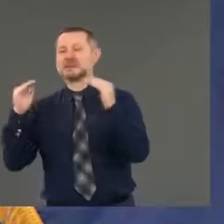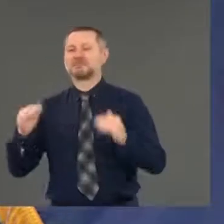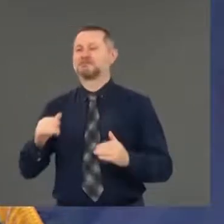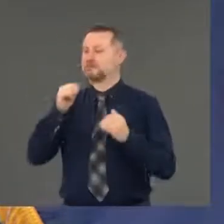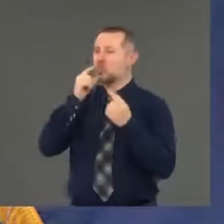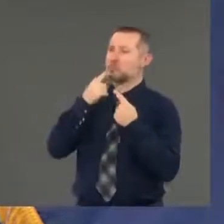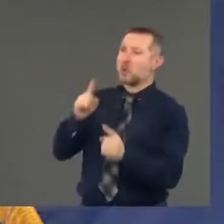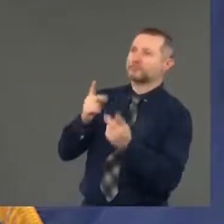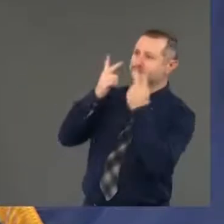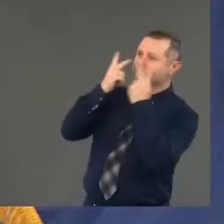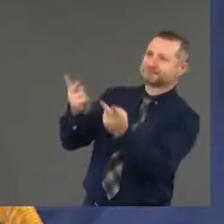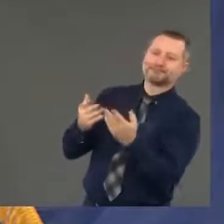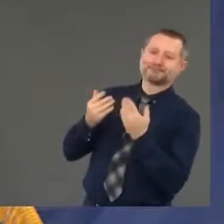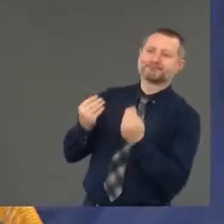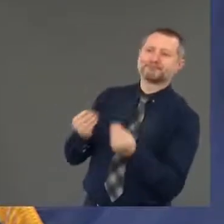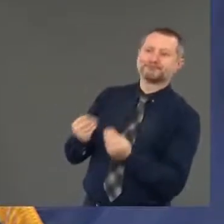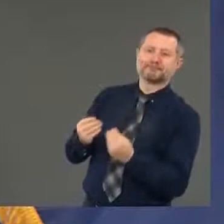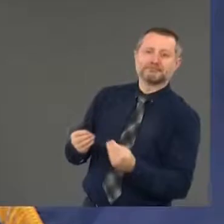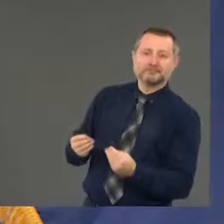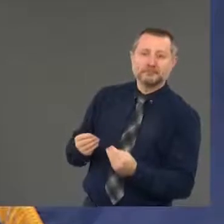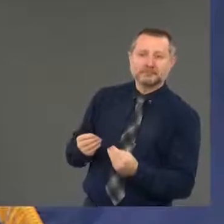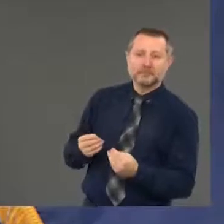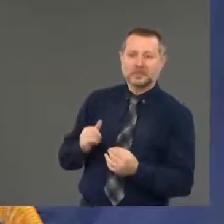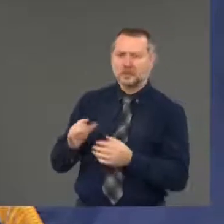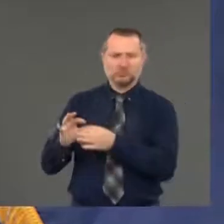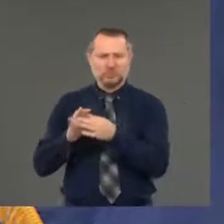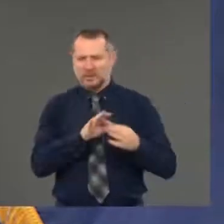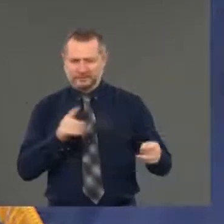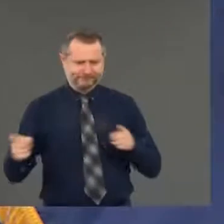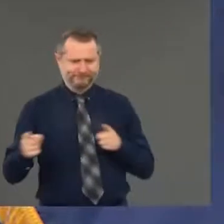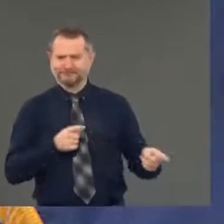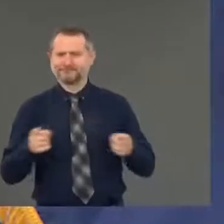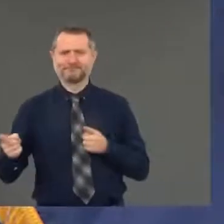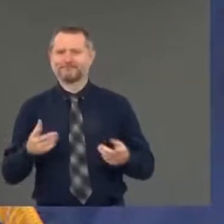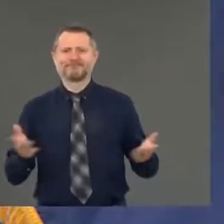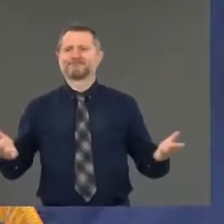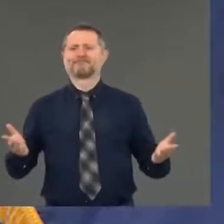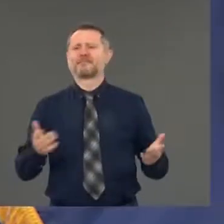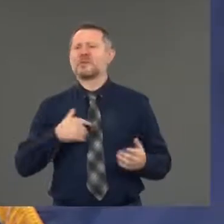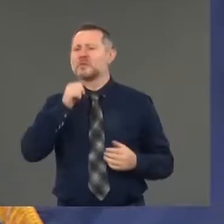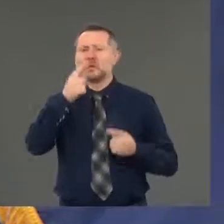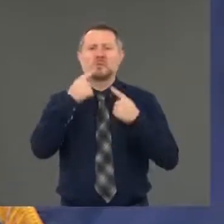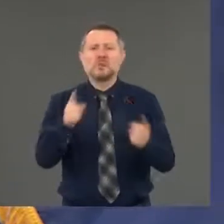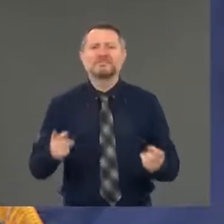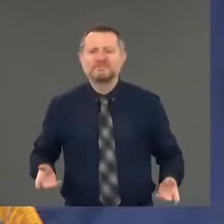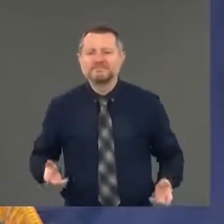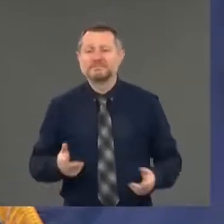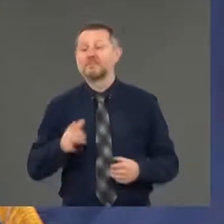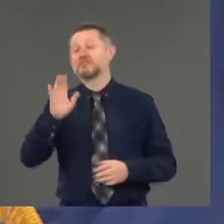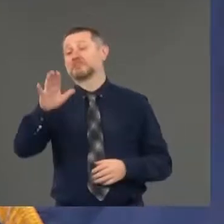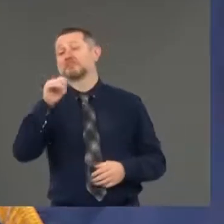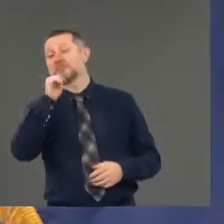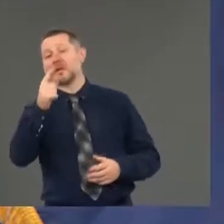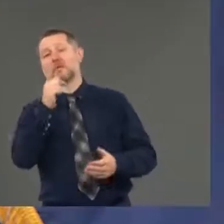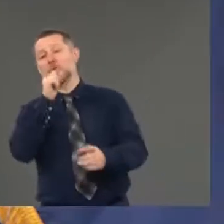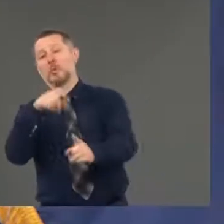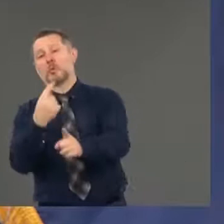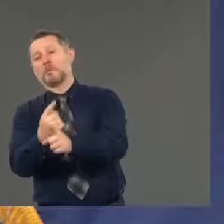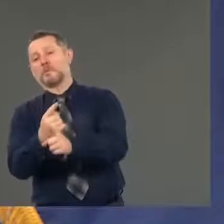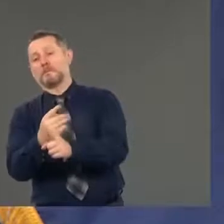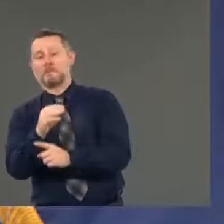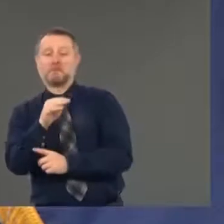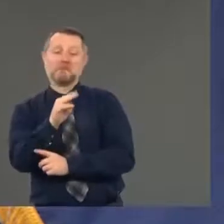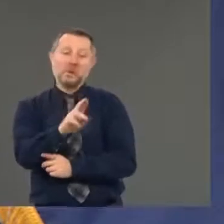fundamentally doesn't work. The whole relationship doesn't work. It's not just about Mr. Floyd or Mr. Garner. The